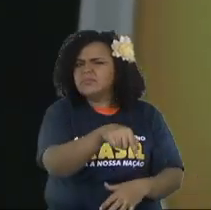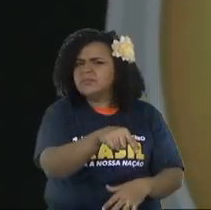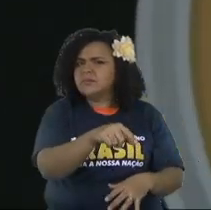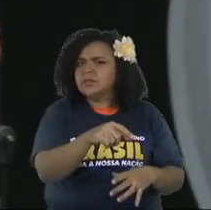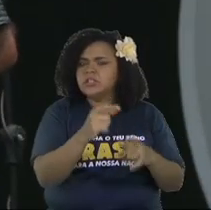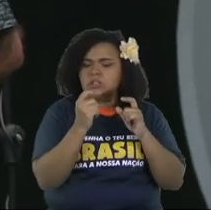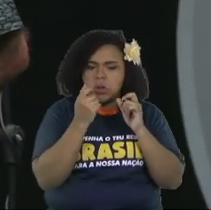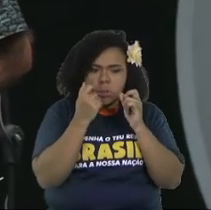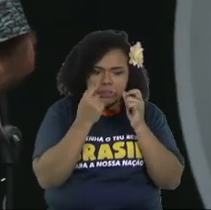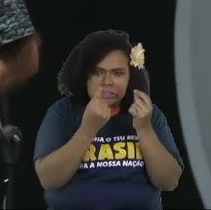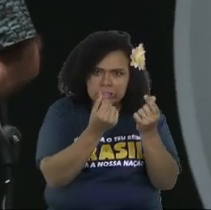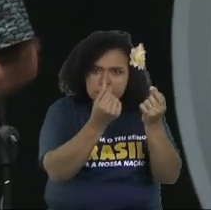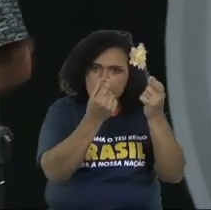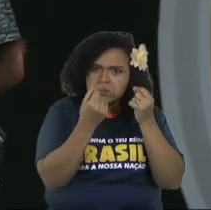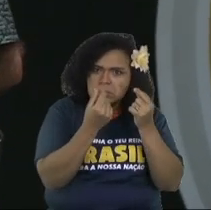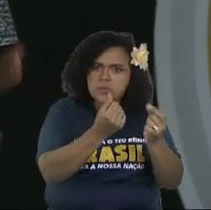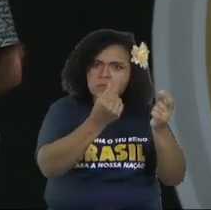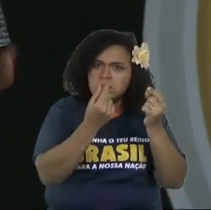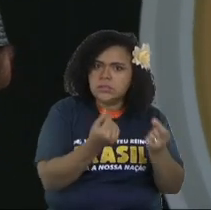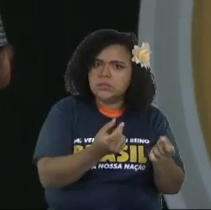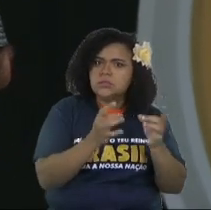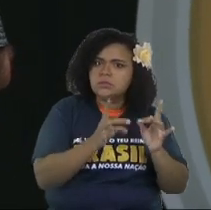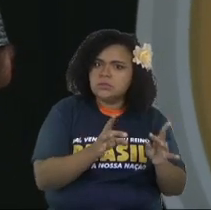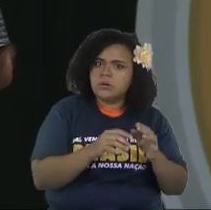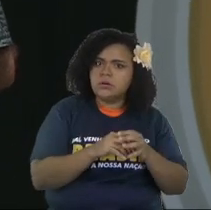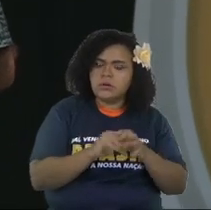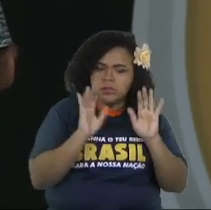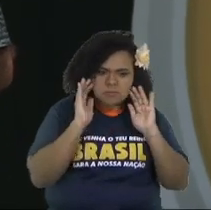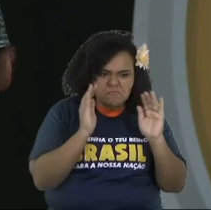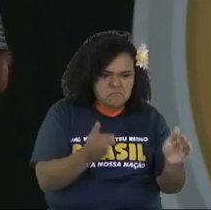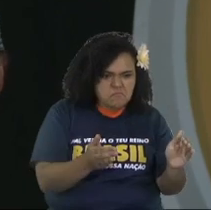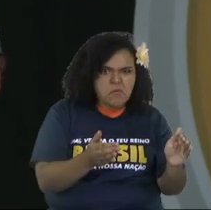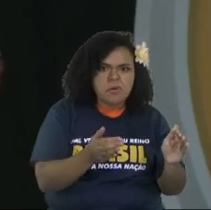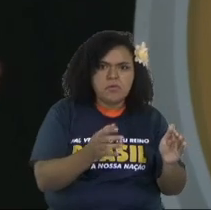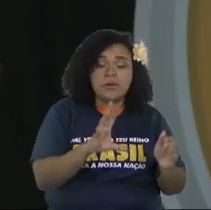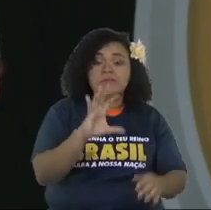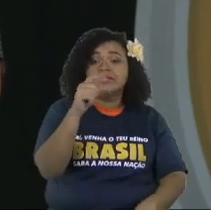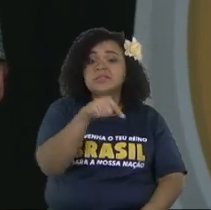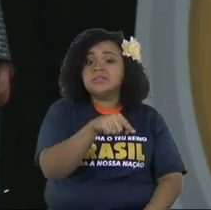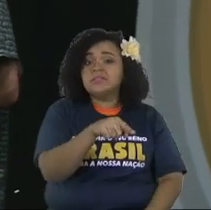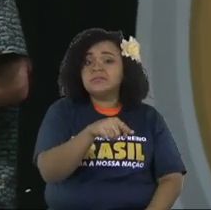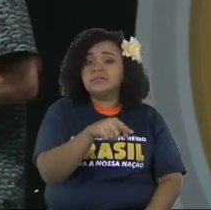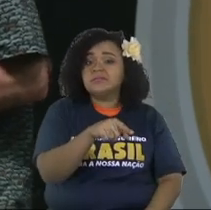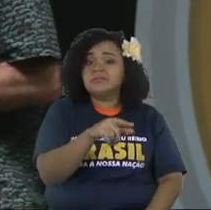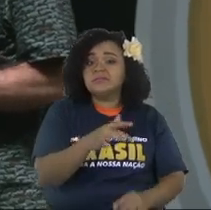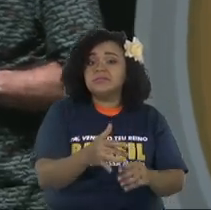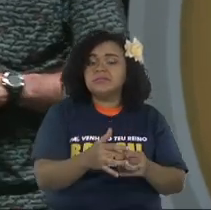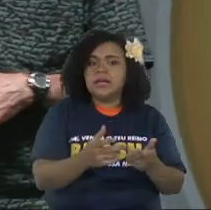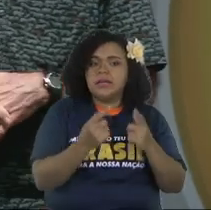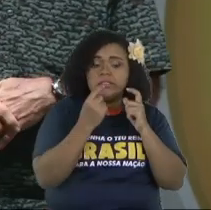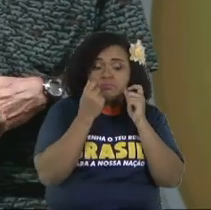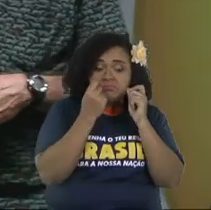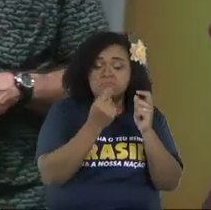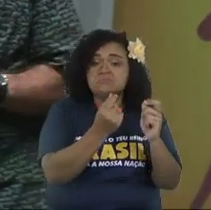thinking that he would make more money. And this kind of profit,